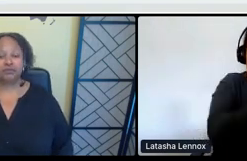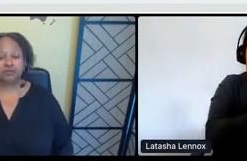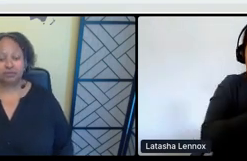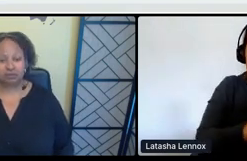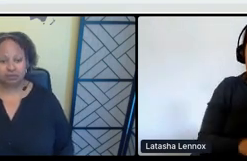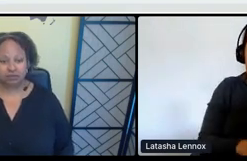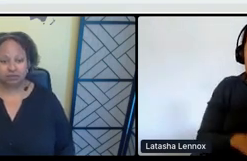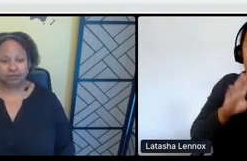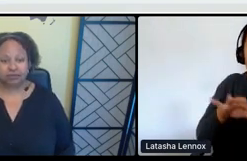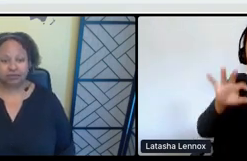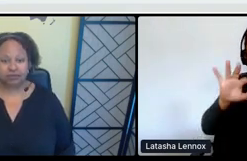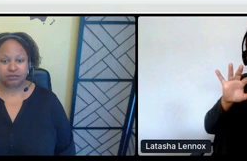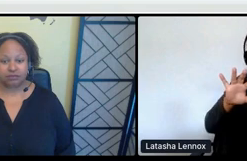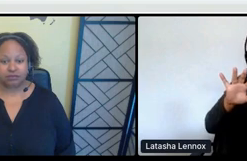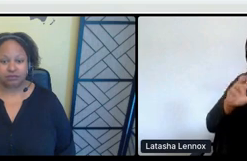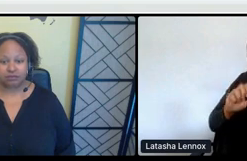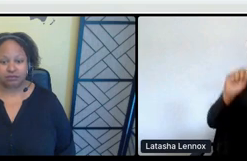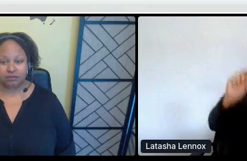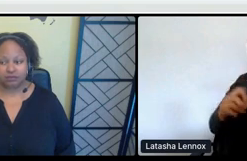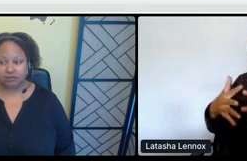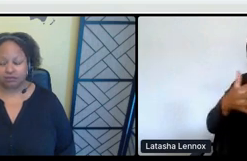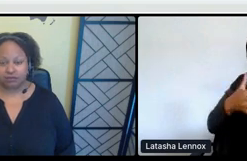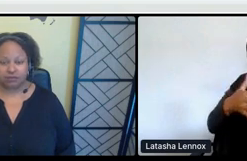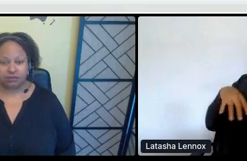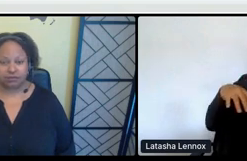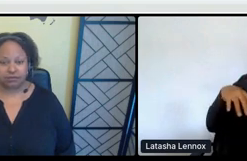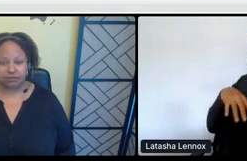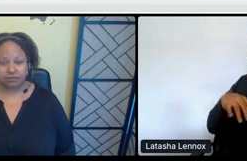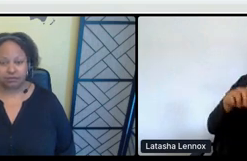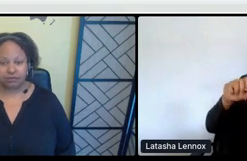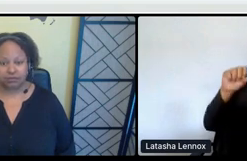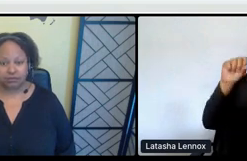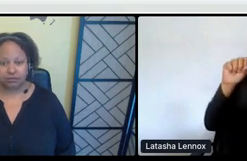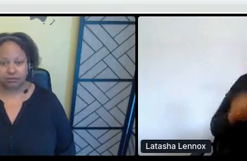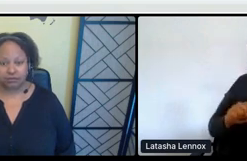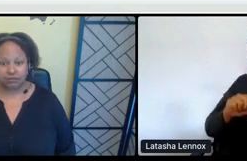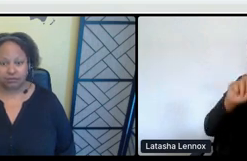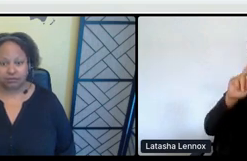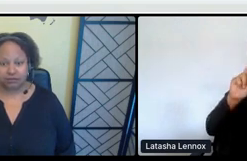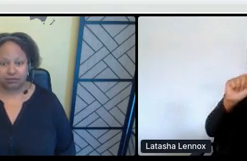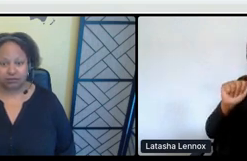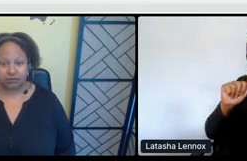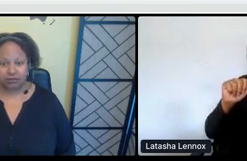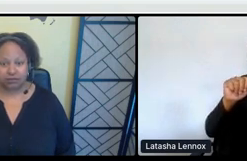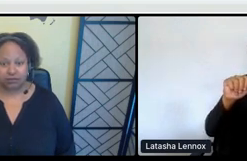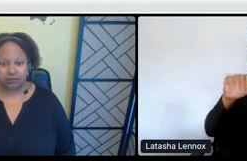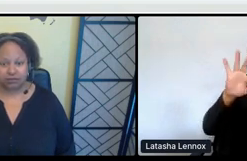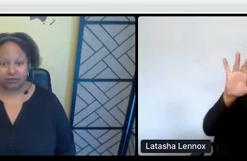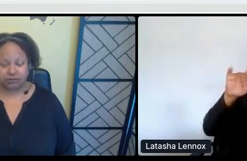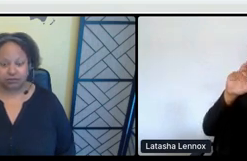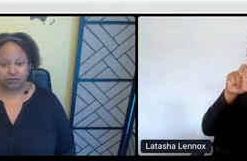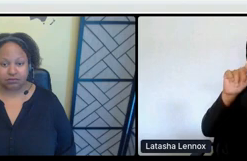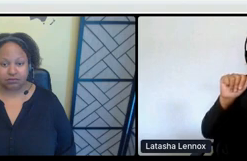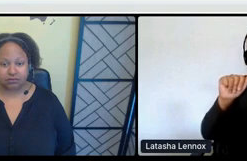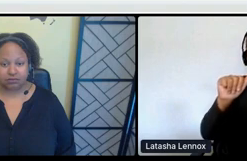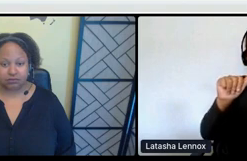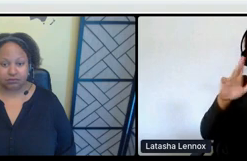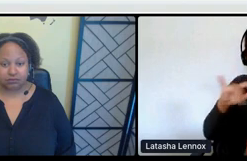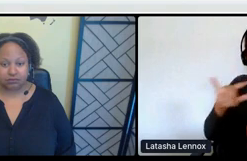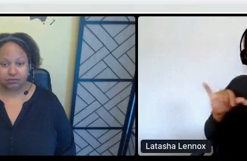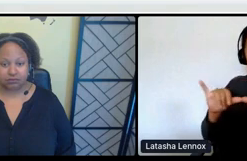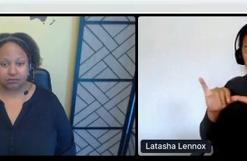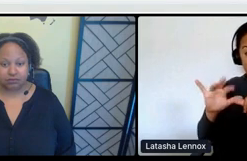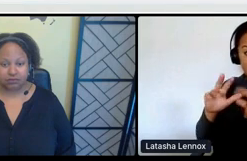of Florida into that impact zone. And that's how big it is just to give everyone an idea. If you haven't been to Northern Alberta, um,